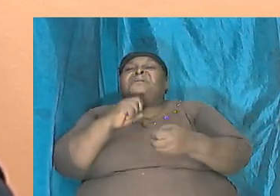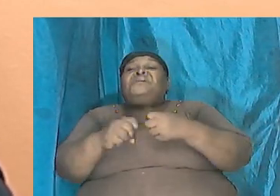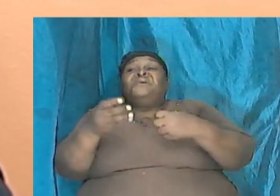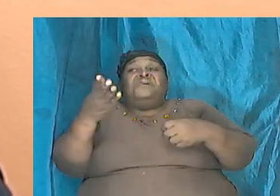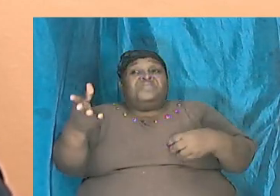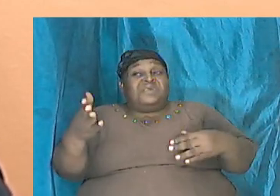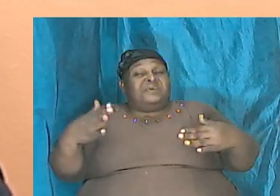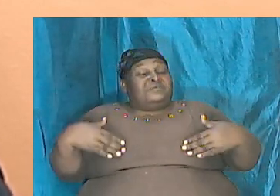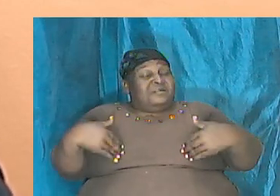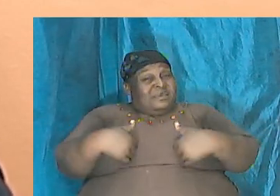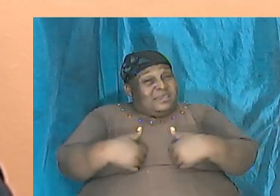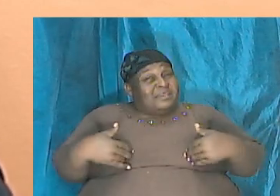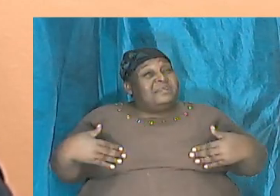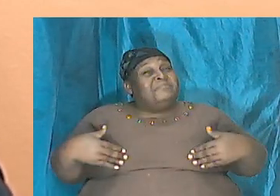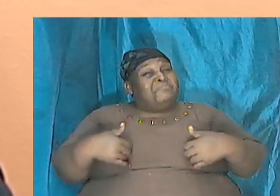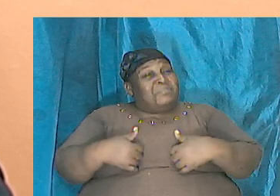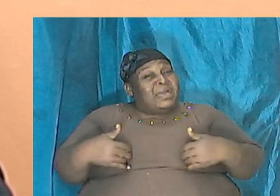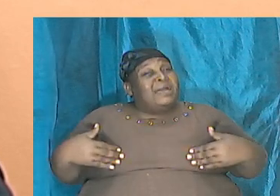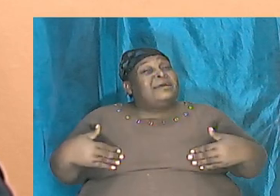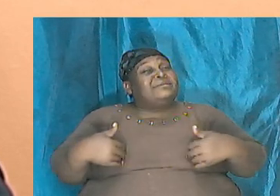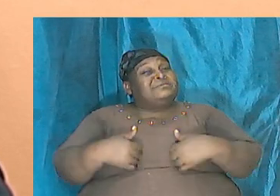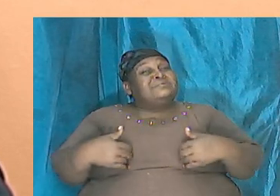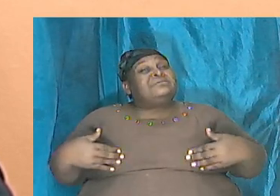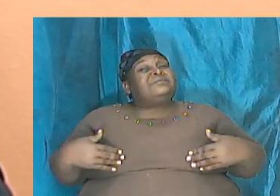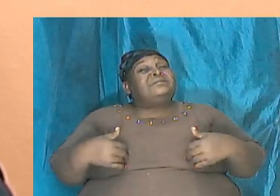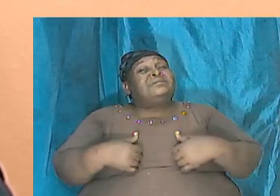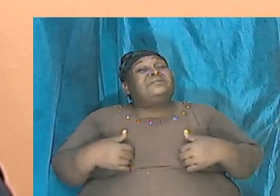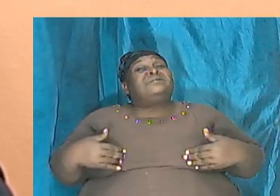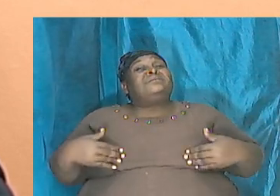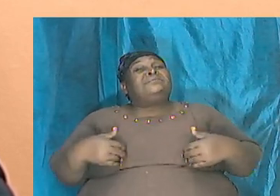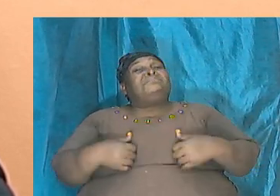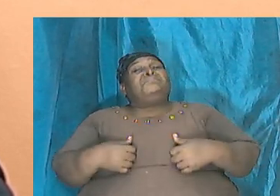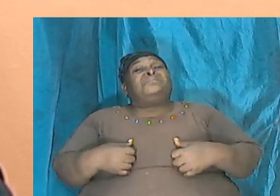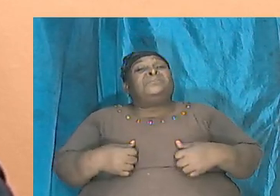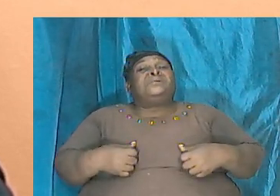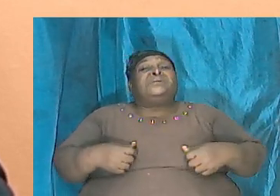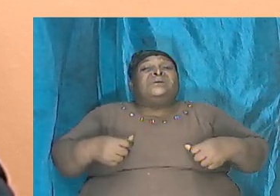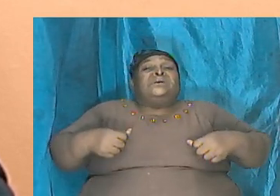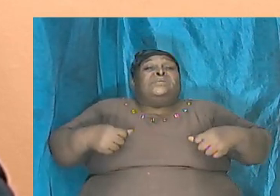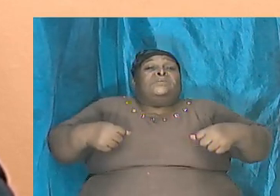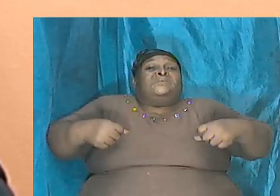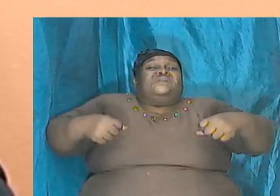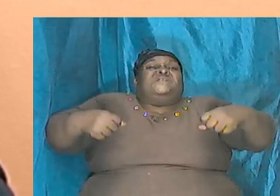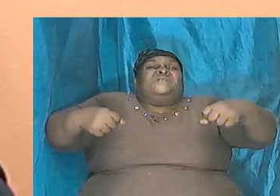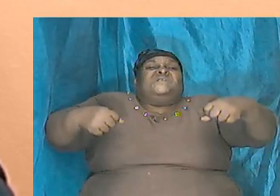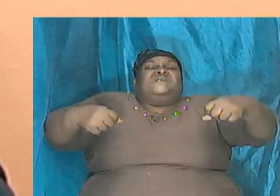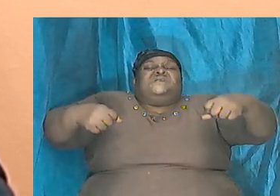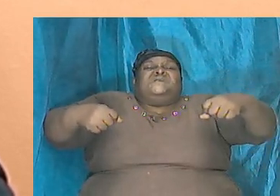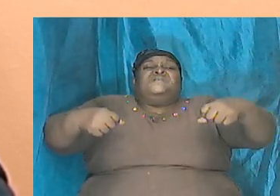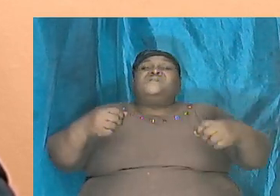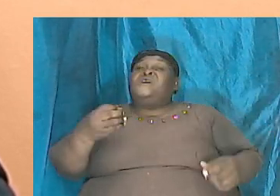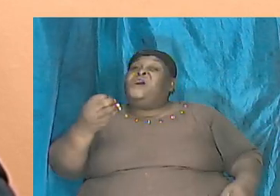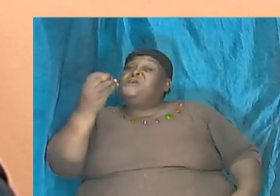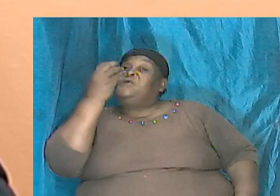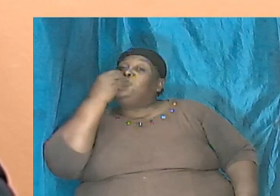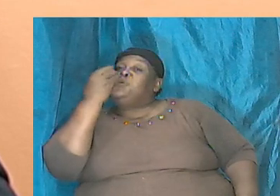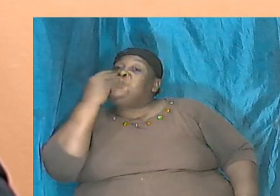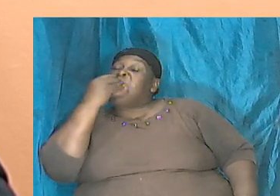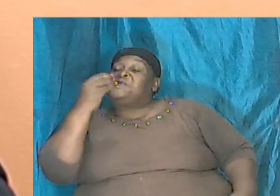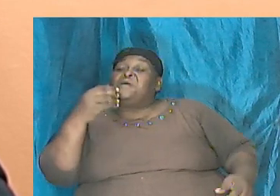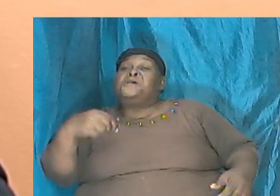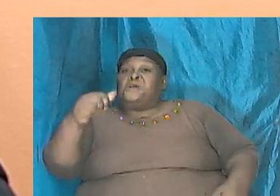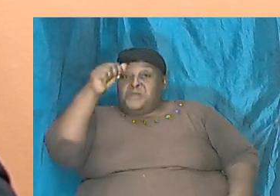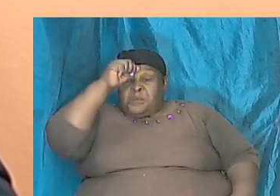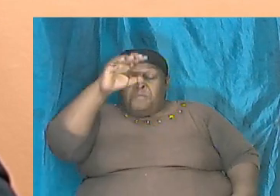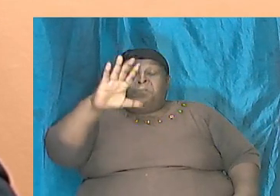were major flesh eaters and mankind